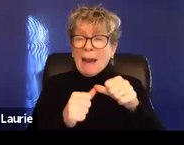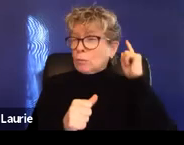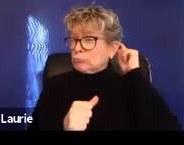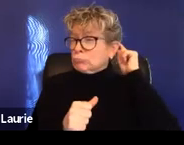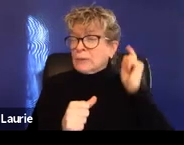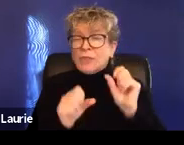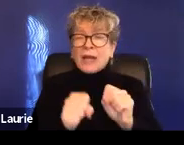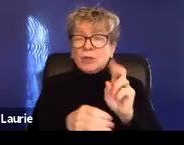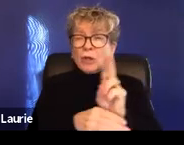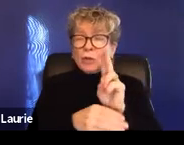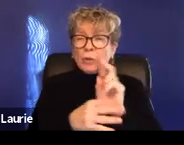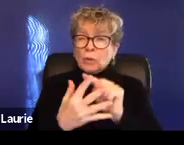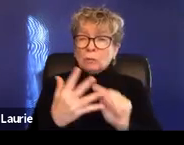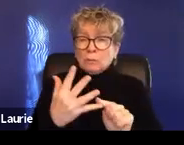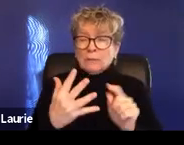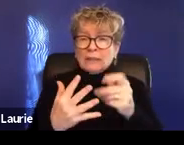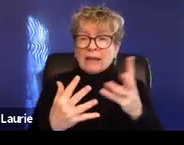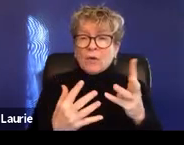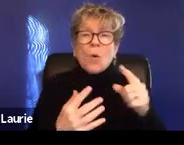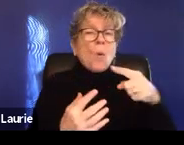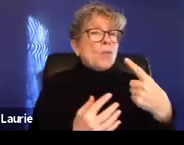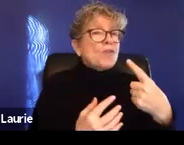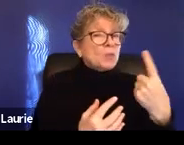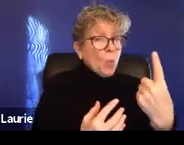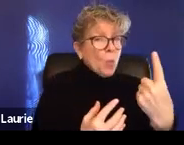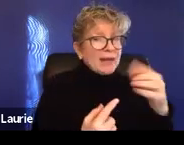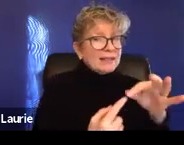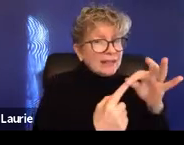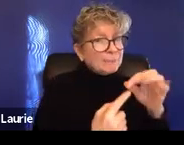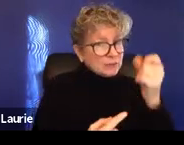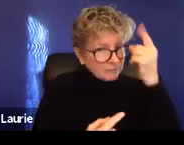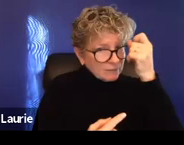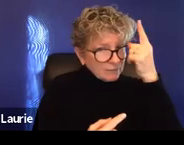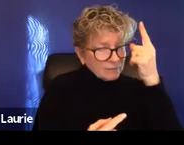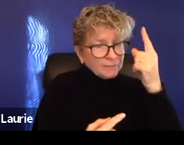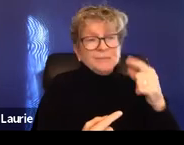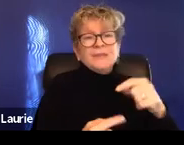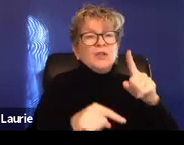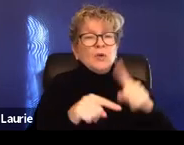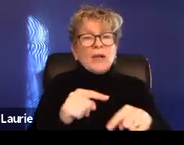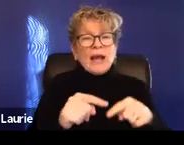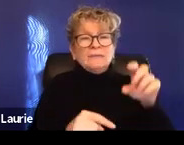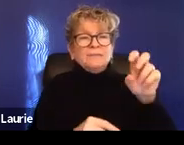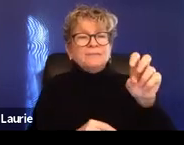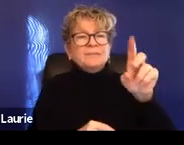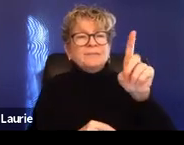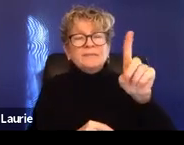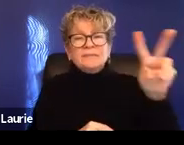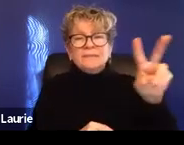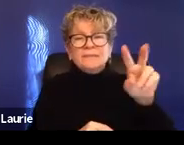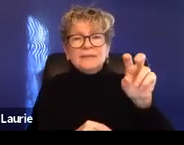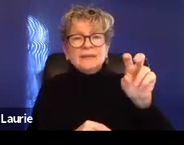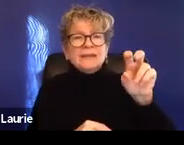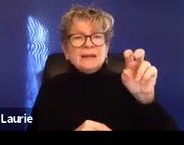The only exception to this is that you cannot file a domestic violence protection order and a sexual assault protection order